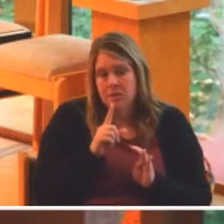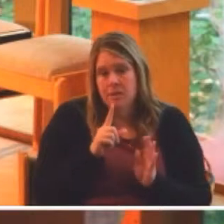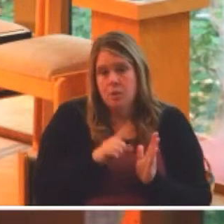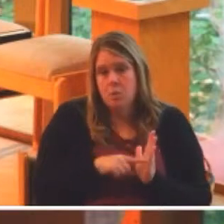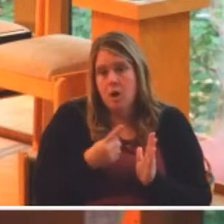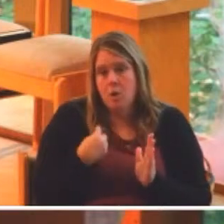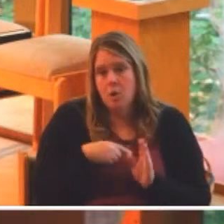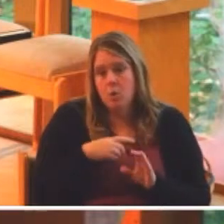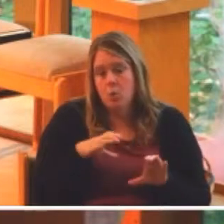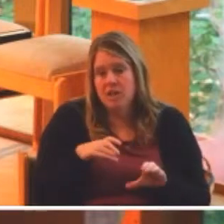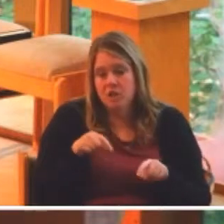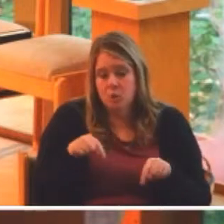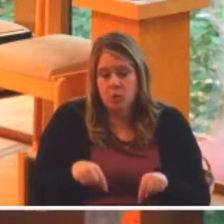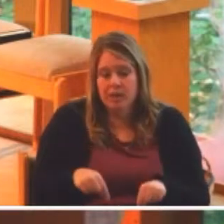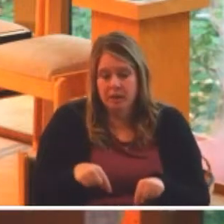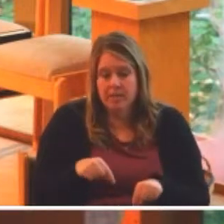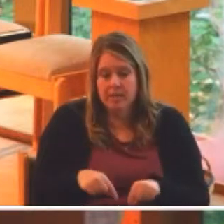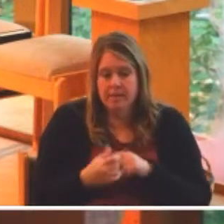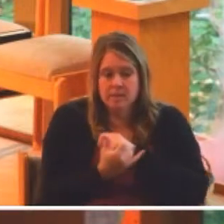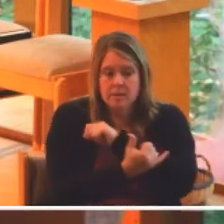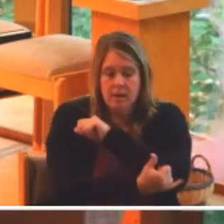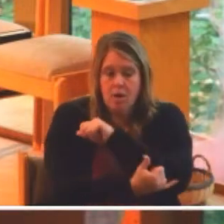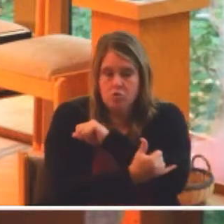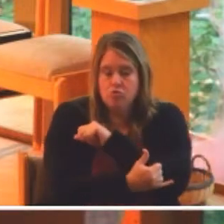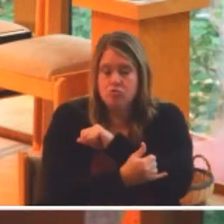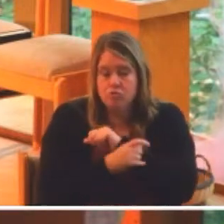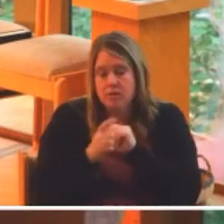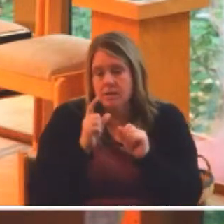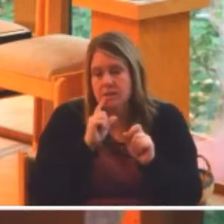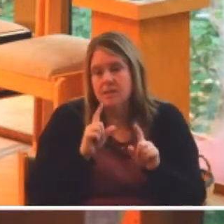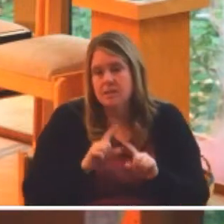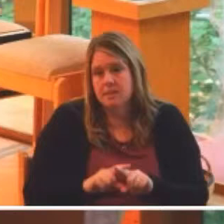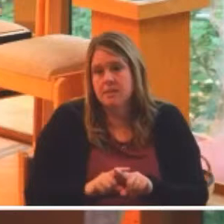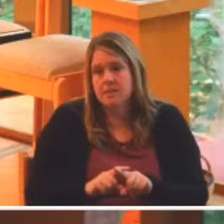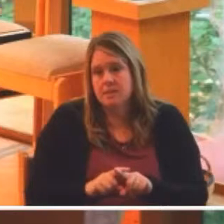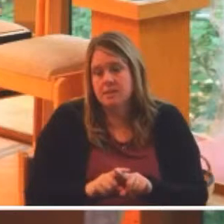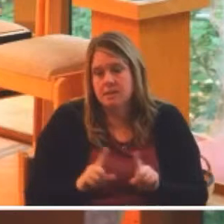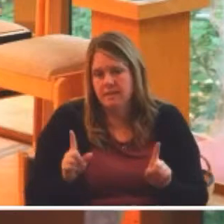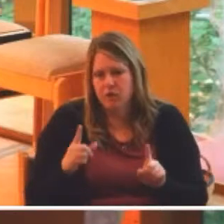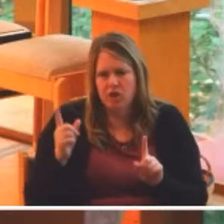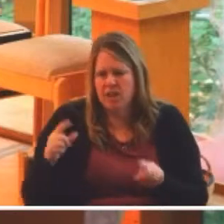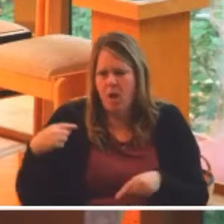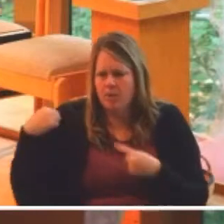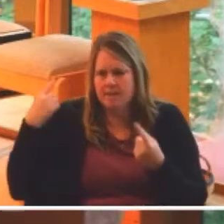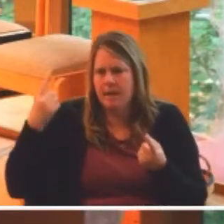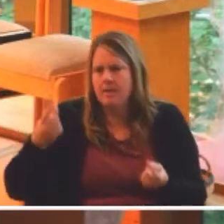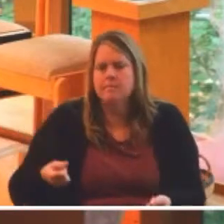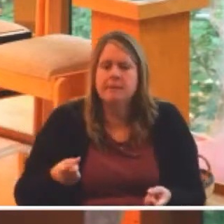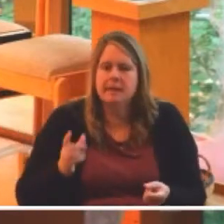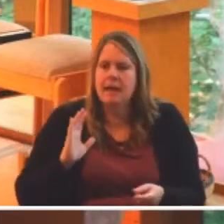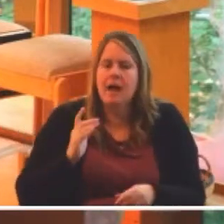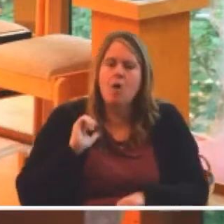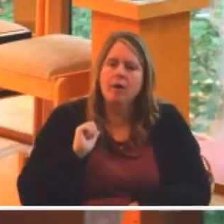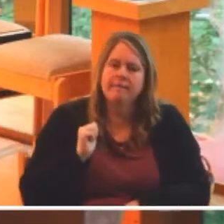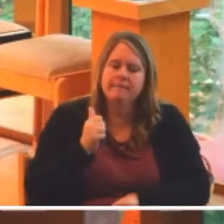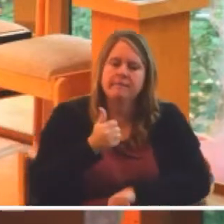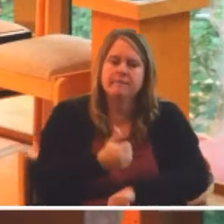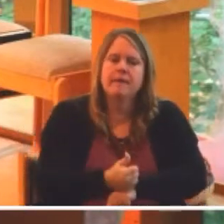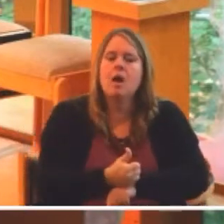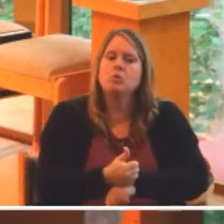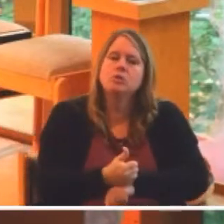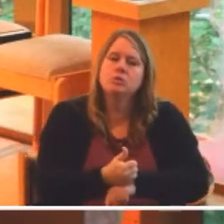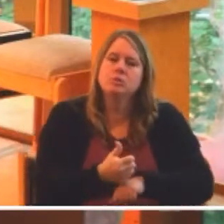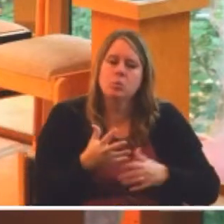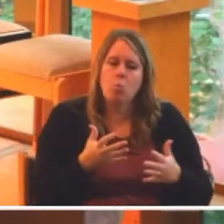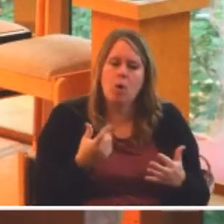here in this country is different. It always has been. Our founders called upon us to be a more